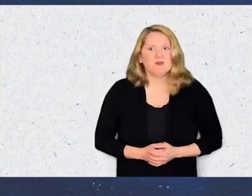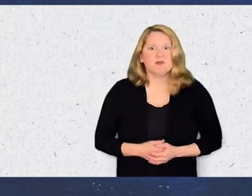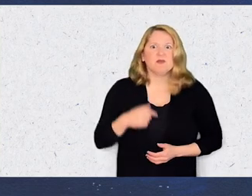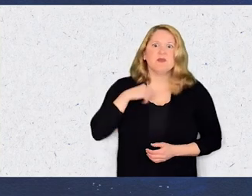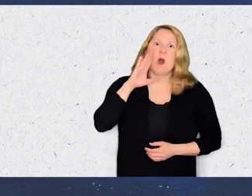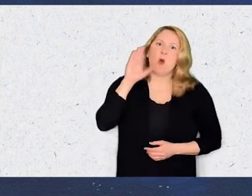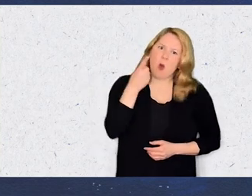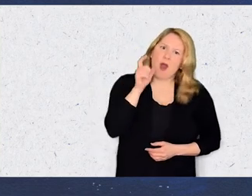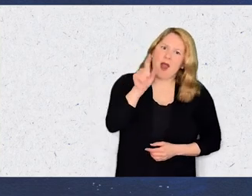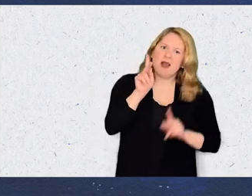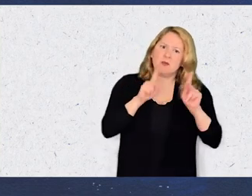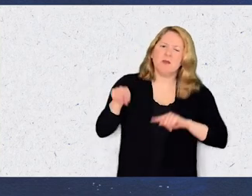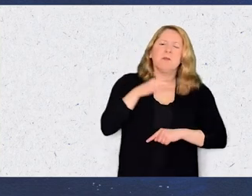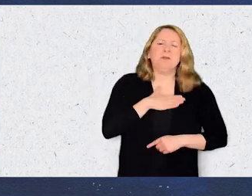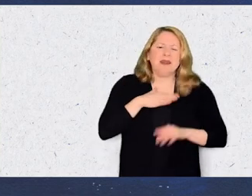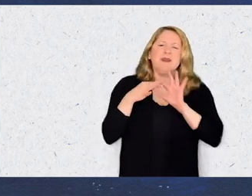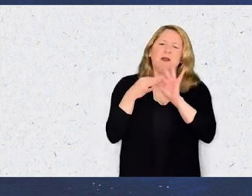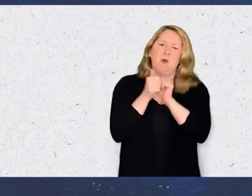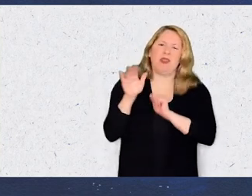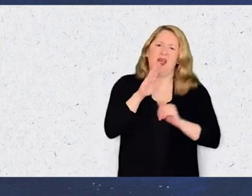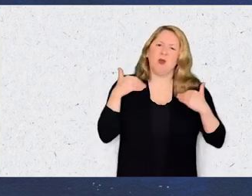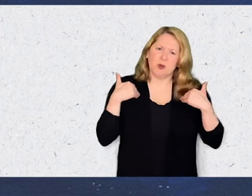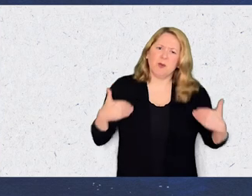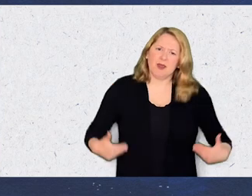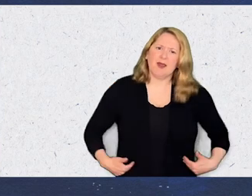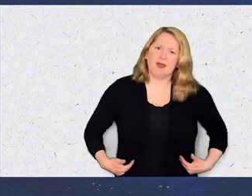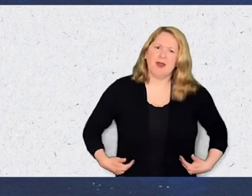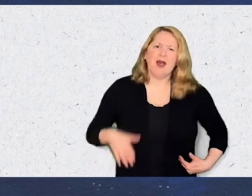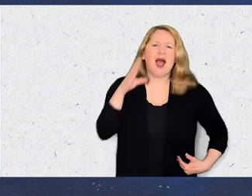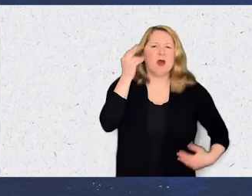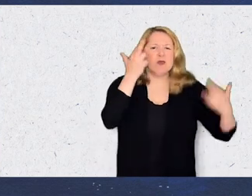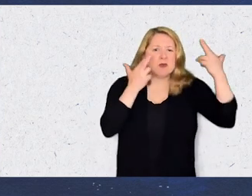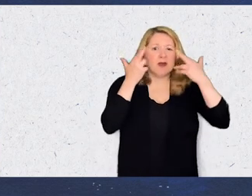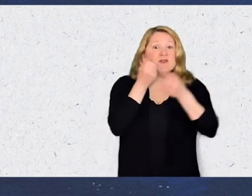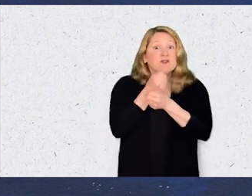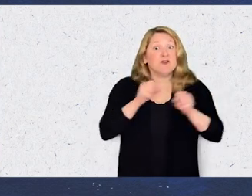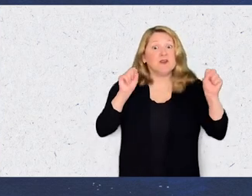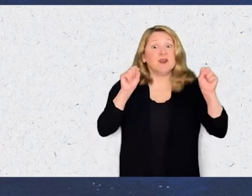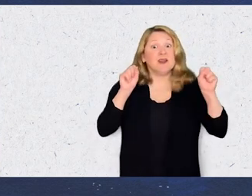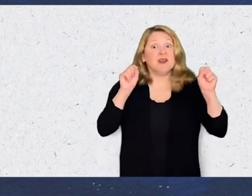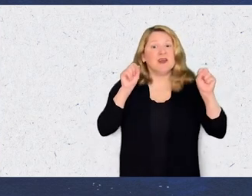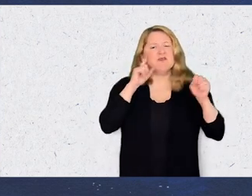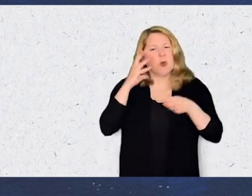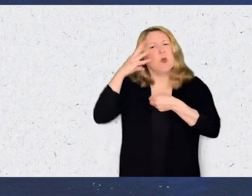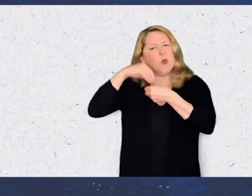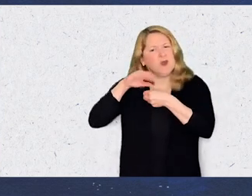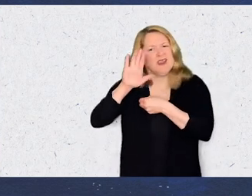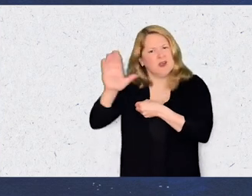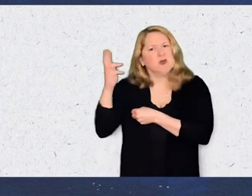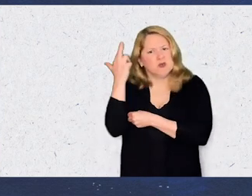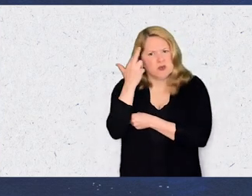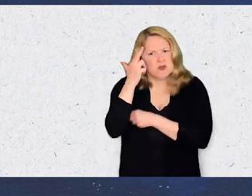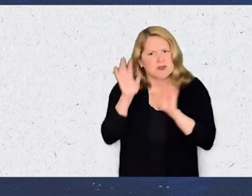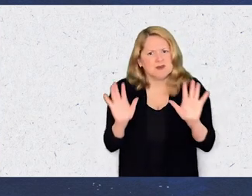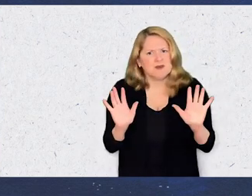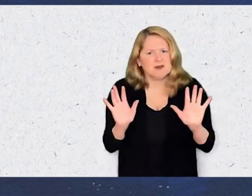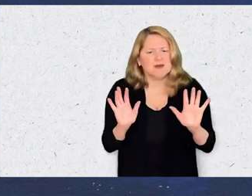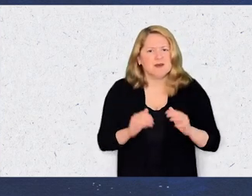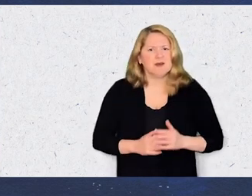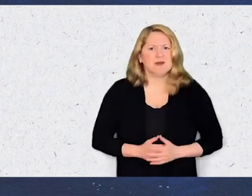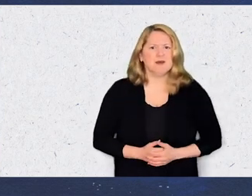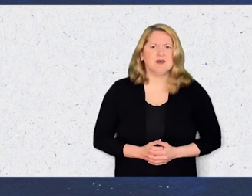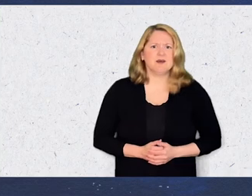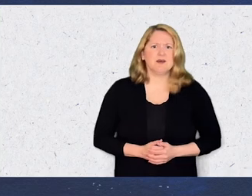I will only ever ask that people connect with their humanity, and realize that freedom for all is obtainable within